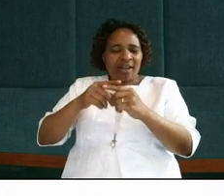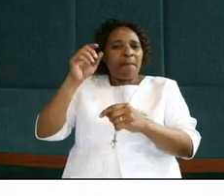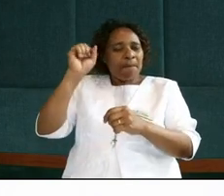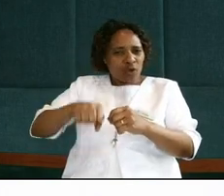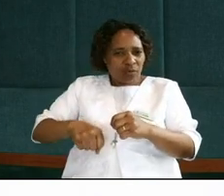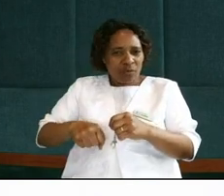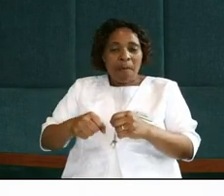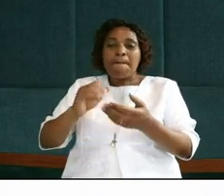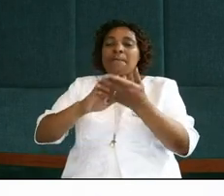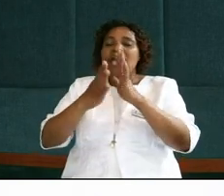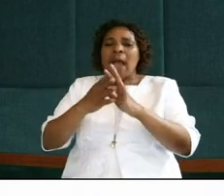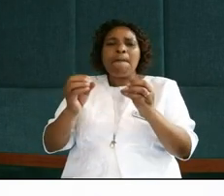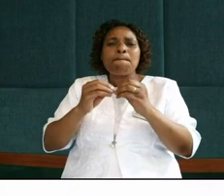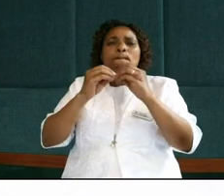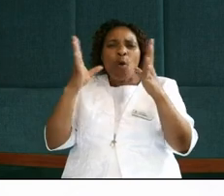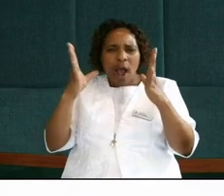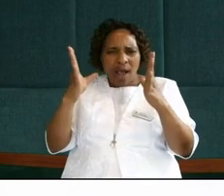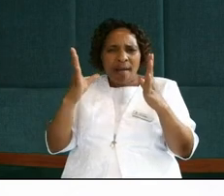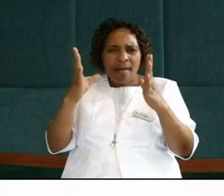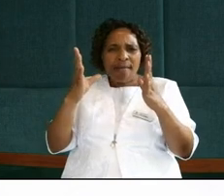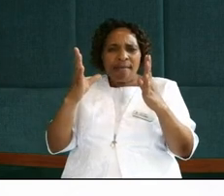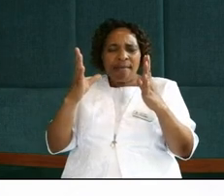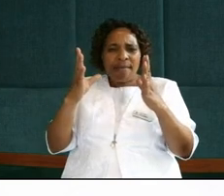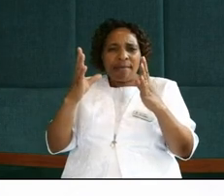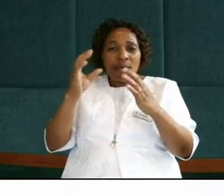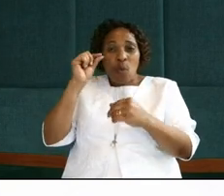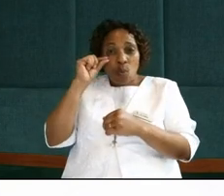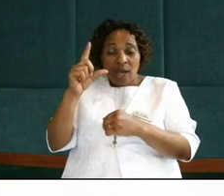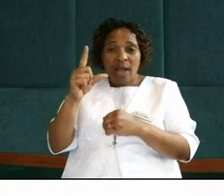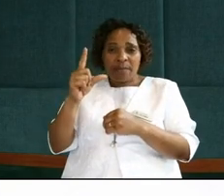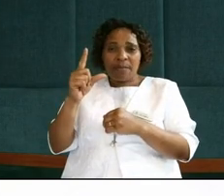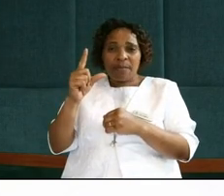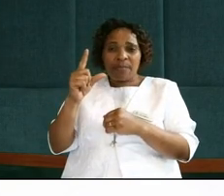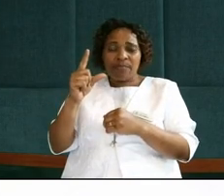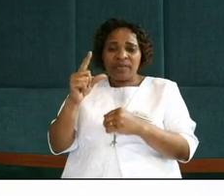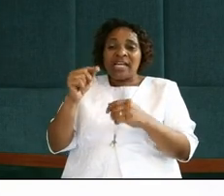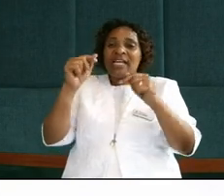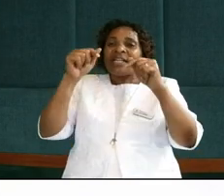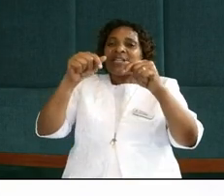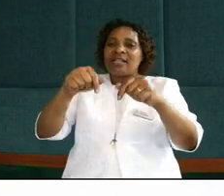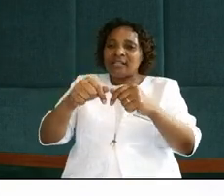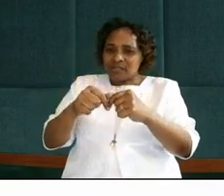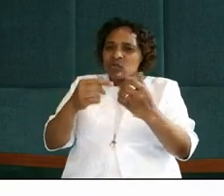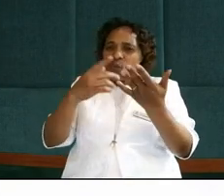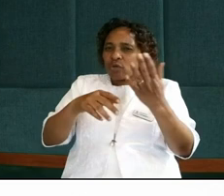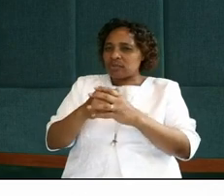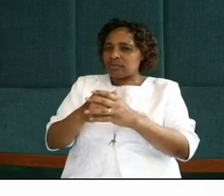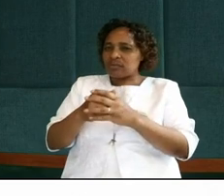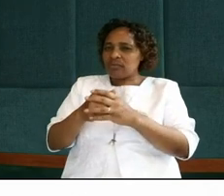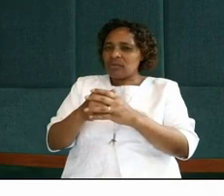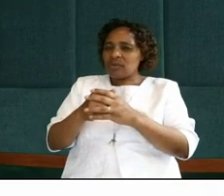more carefully minded, I was reading from Ellen Jude, she says, the team was lost in the